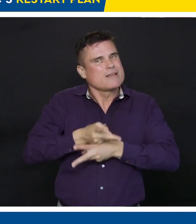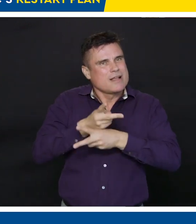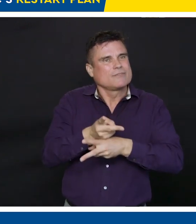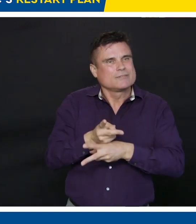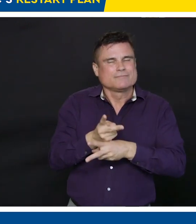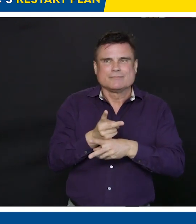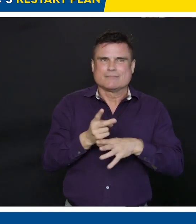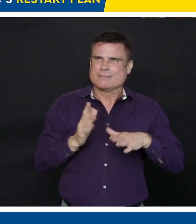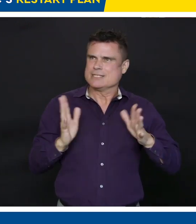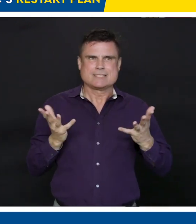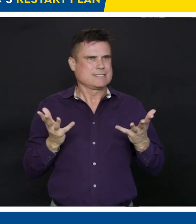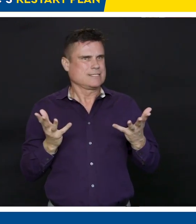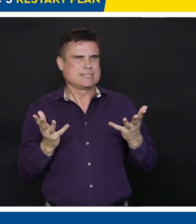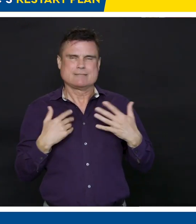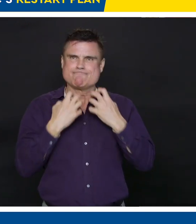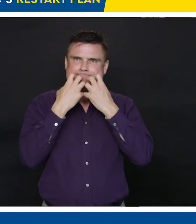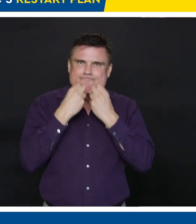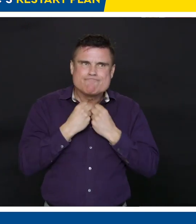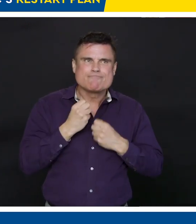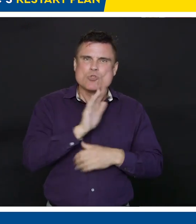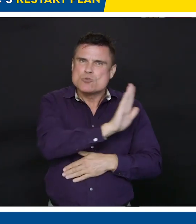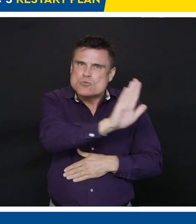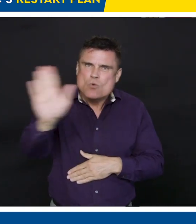Our next question is from Vaughn Palmer.